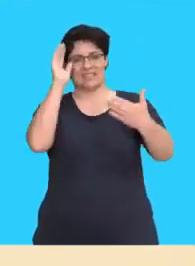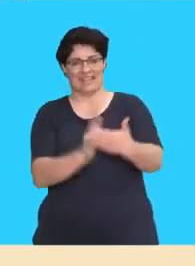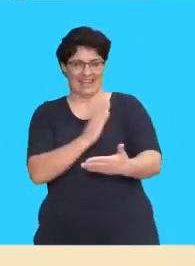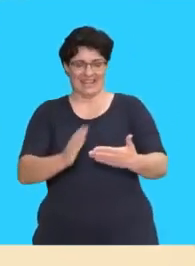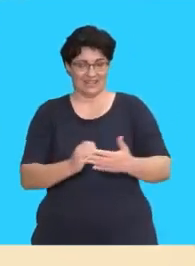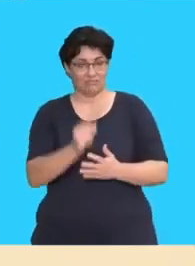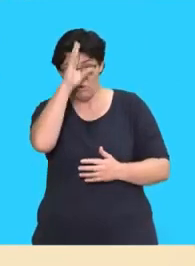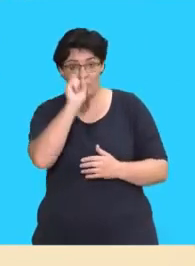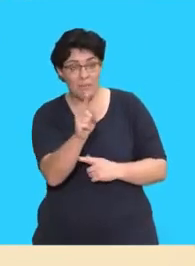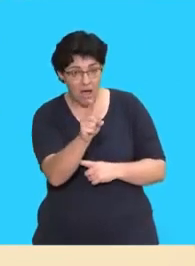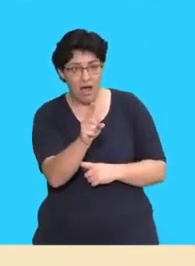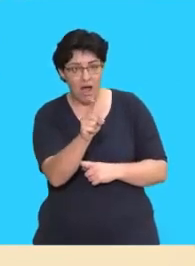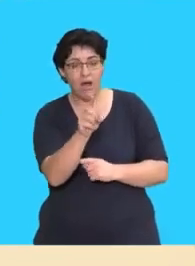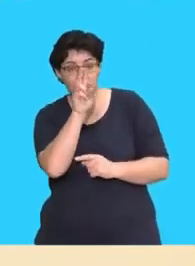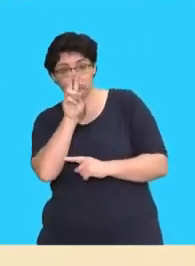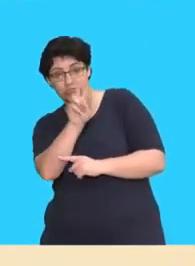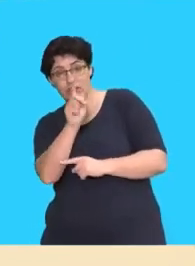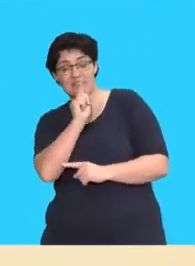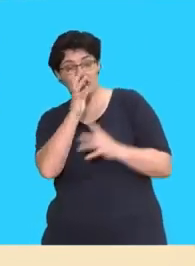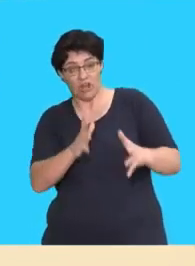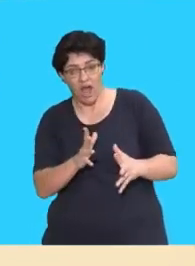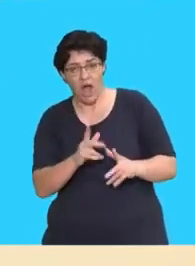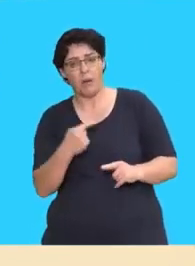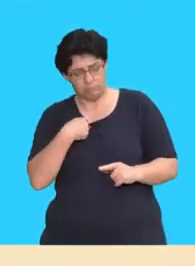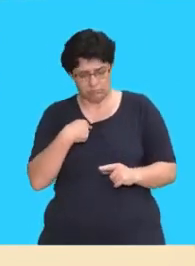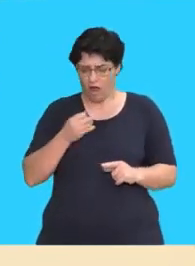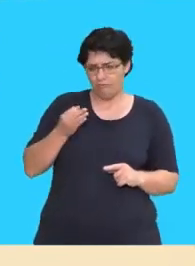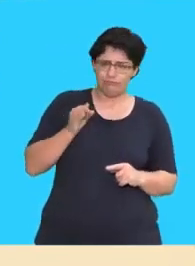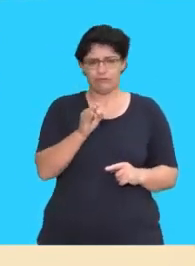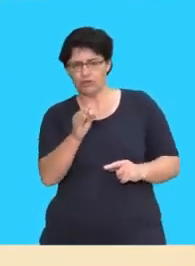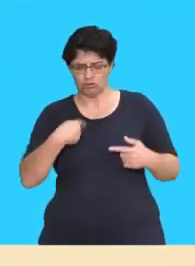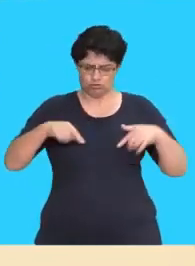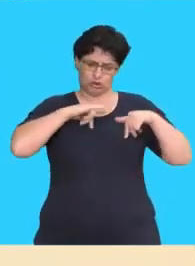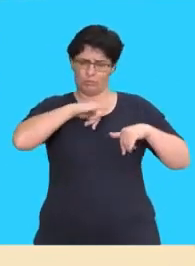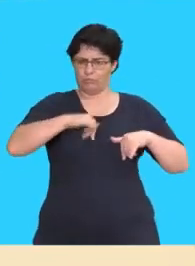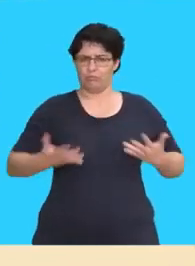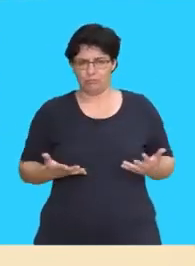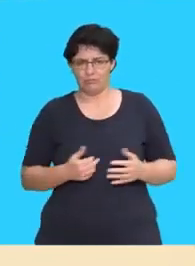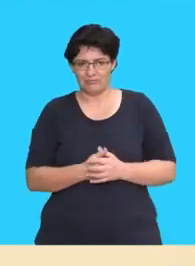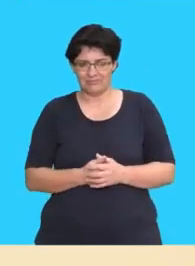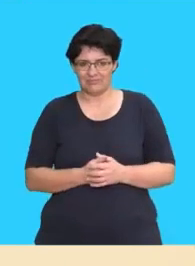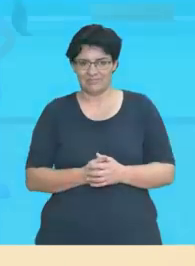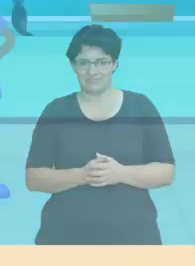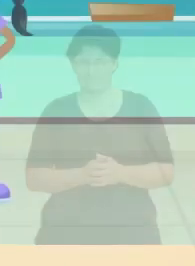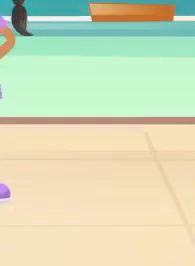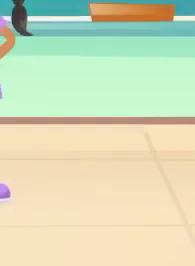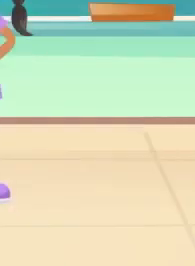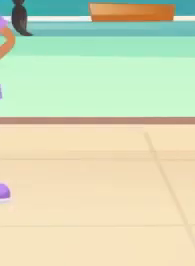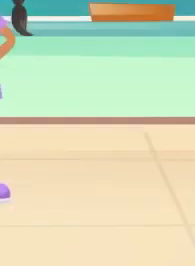and let us sing together. Remember to watch your teacher and pretend you are a fish in the sea.